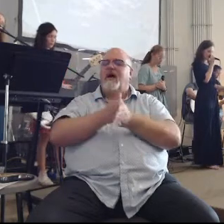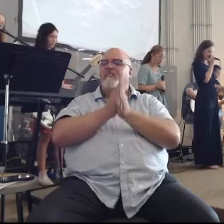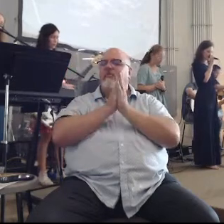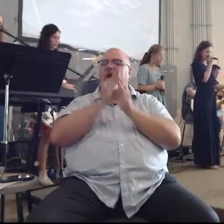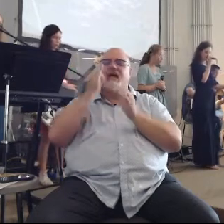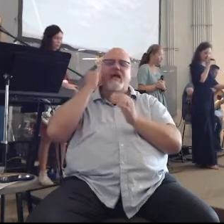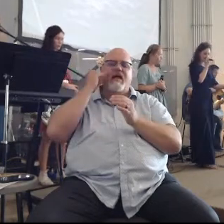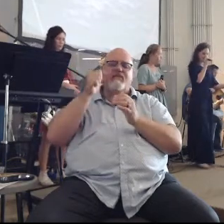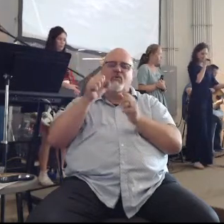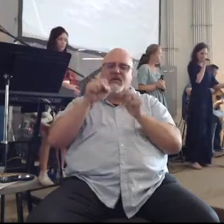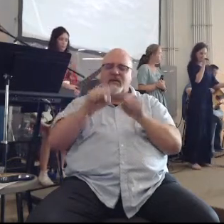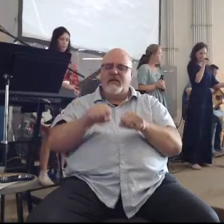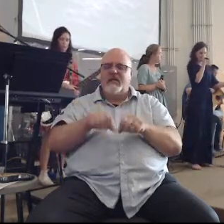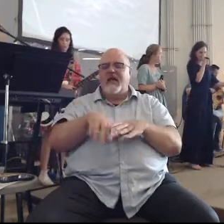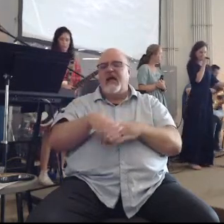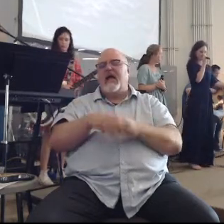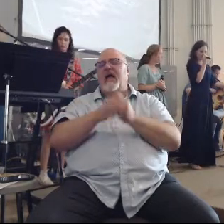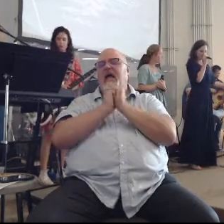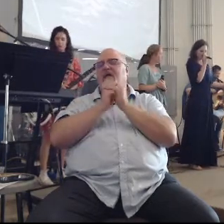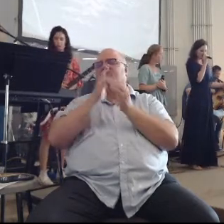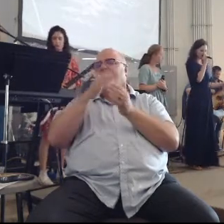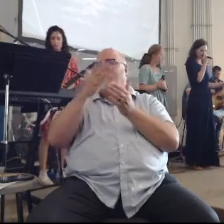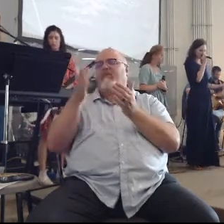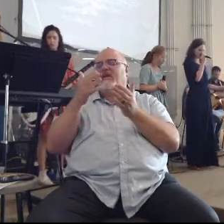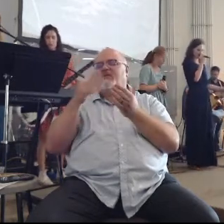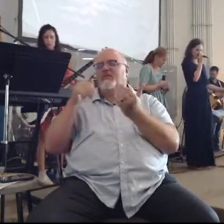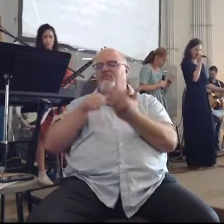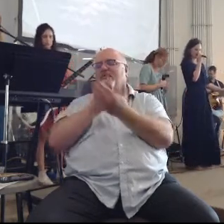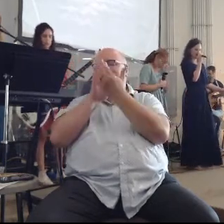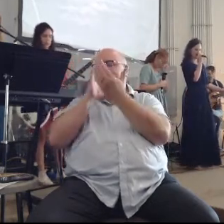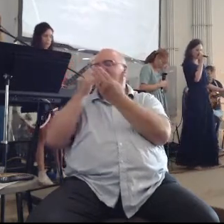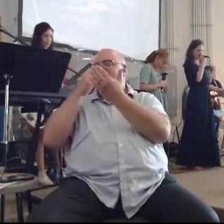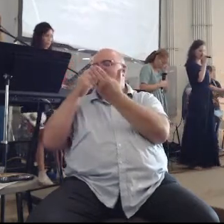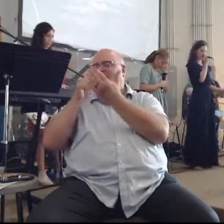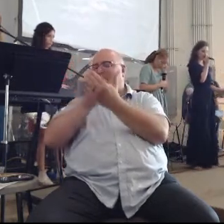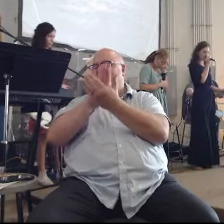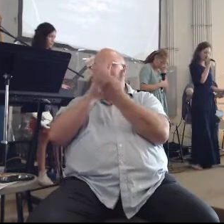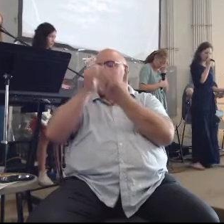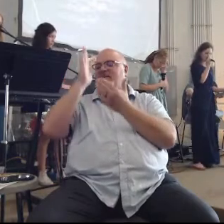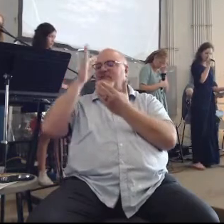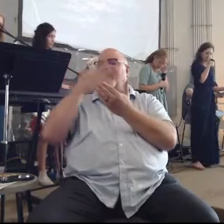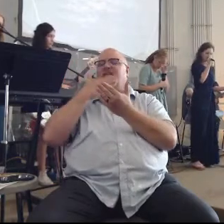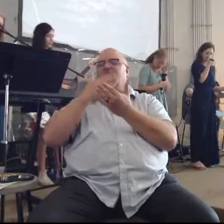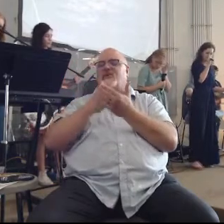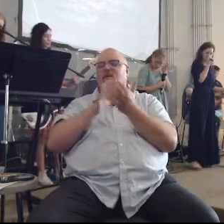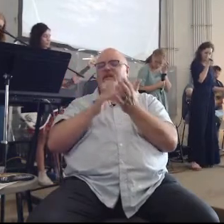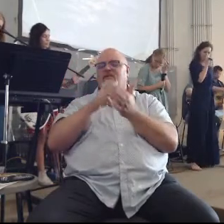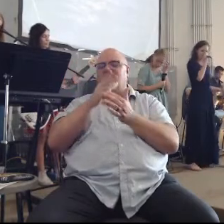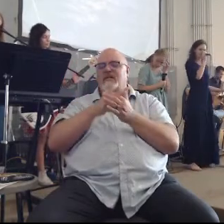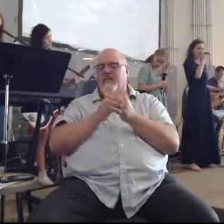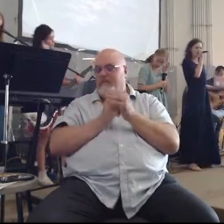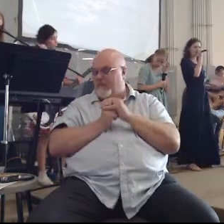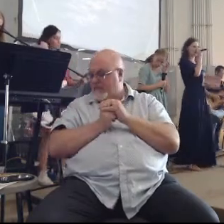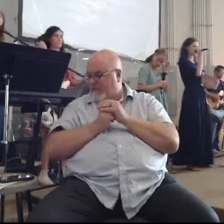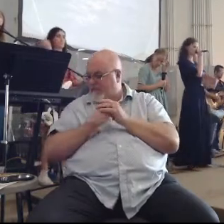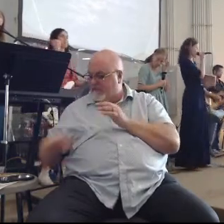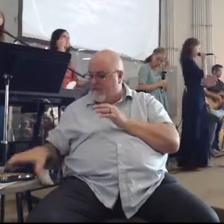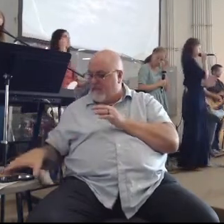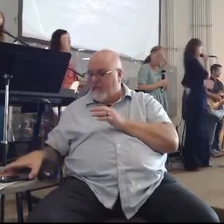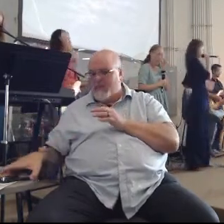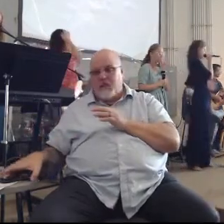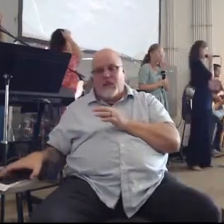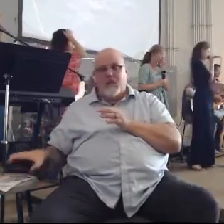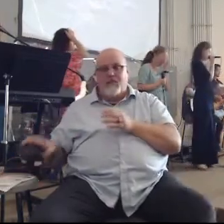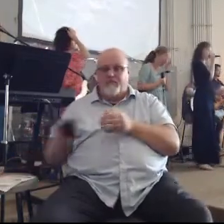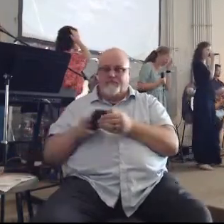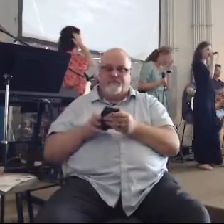If we could ask for one thing It would just to be near you Because the nearness of God is our good In Jesus' name Would you all please sing